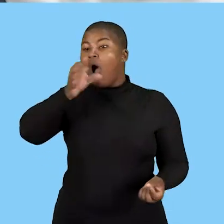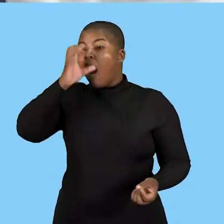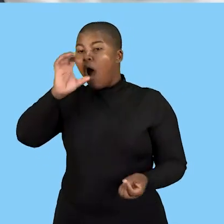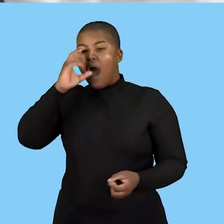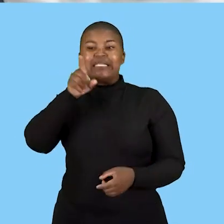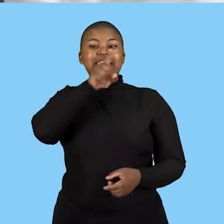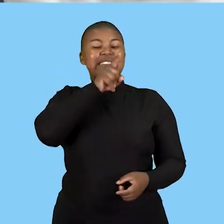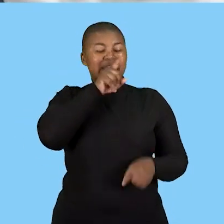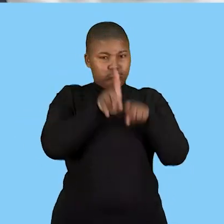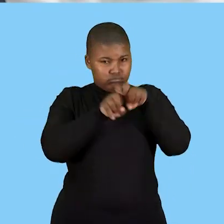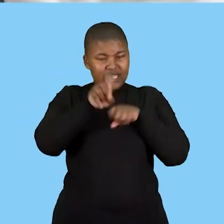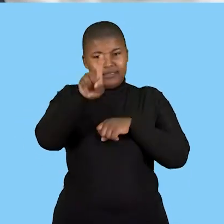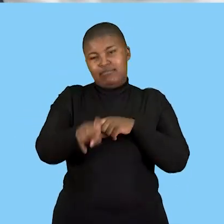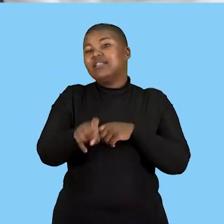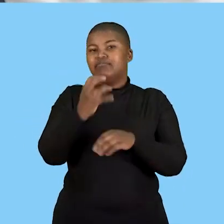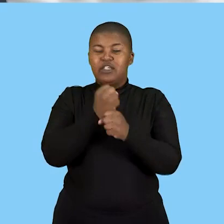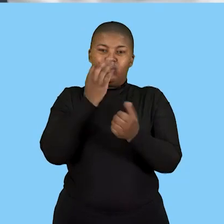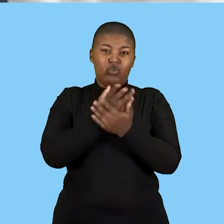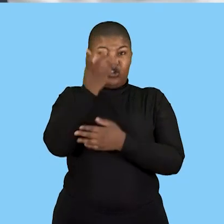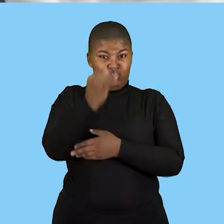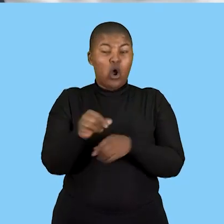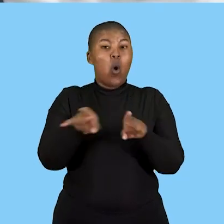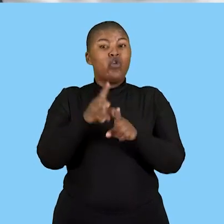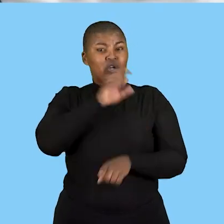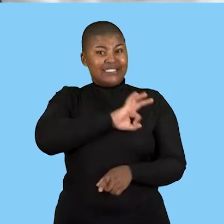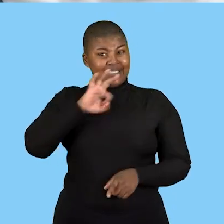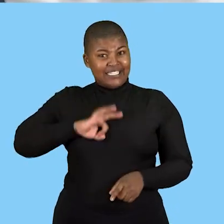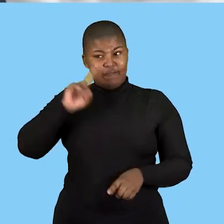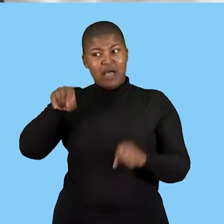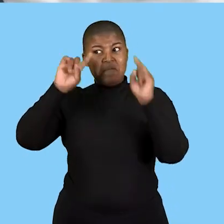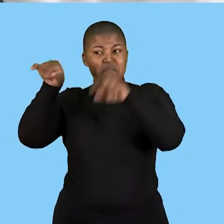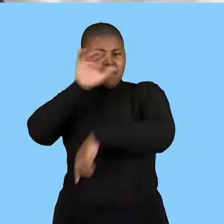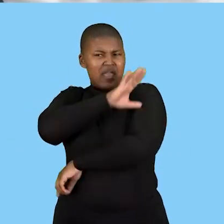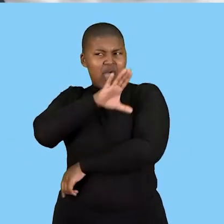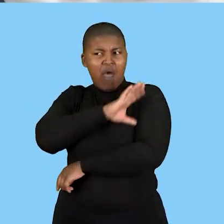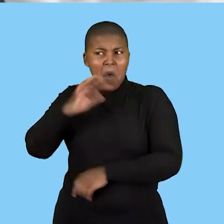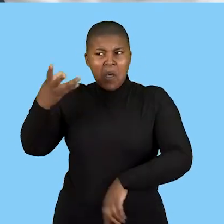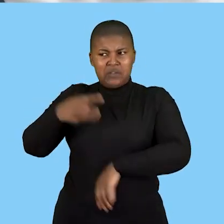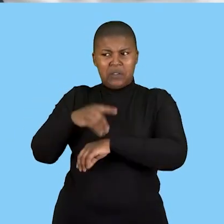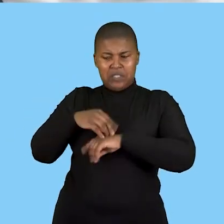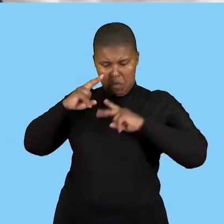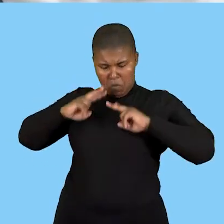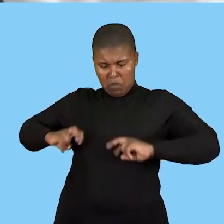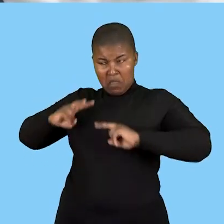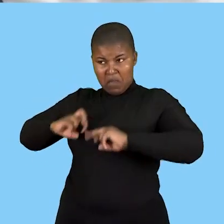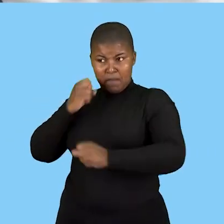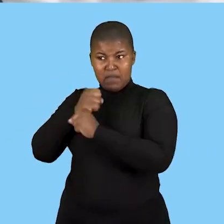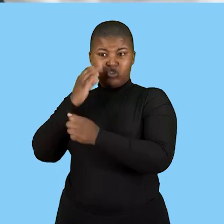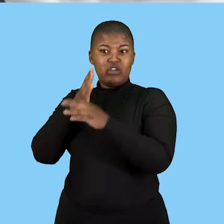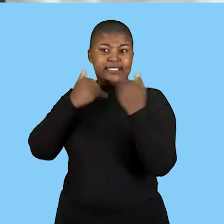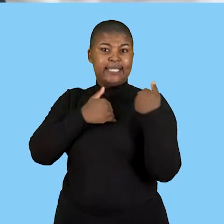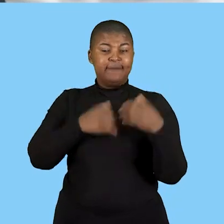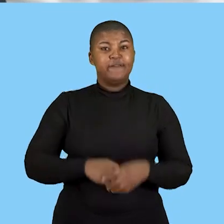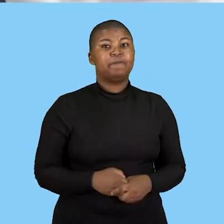before it can be used and also make sure that employees do regular checkups that way they are promoting human health and protecting